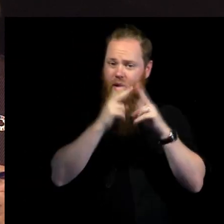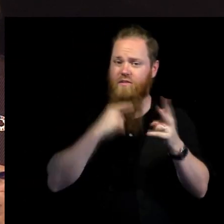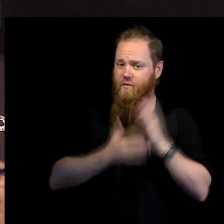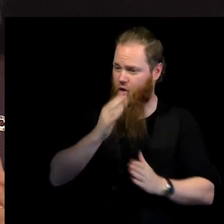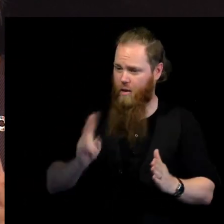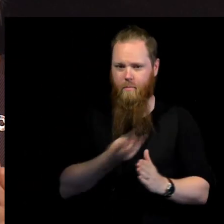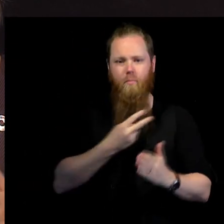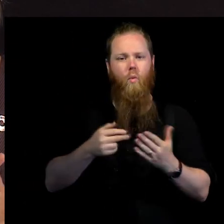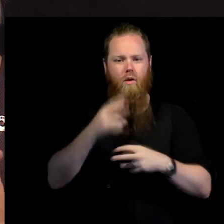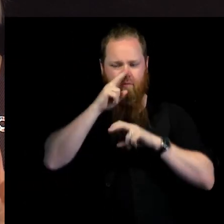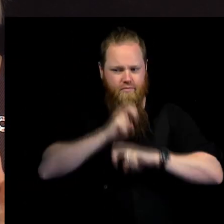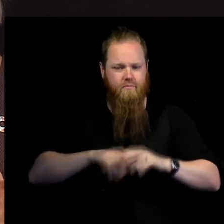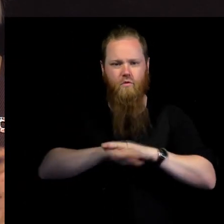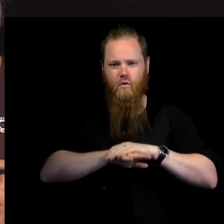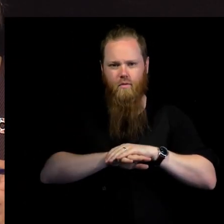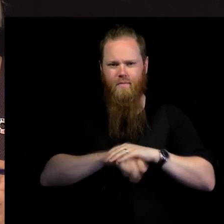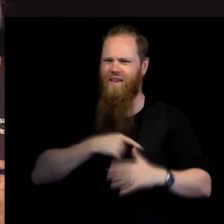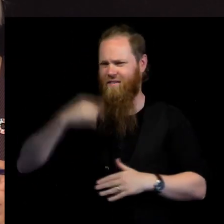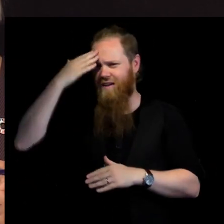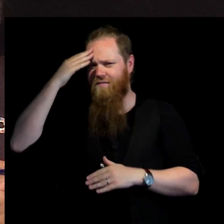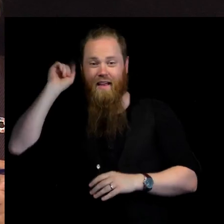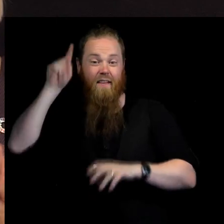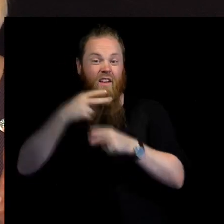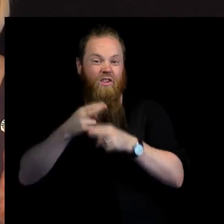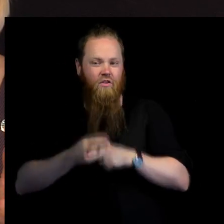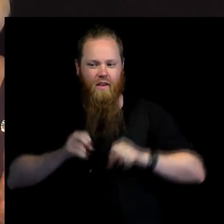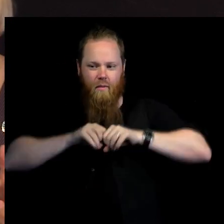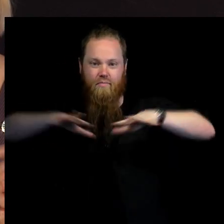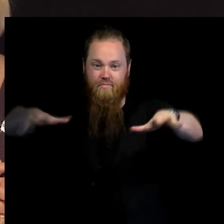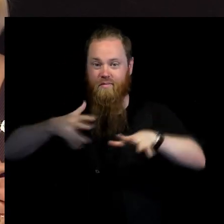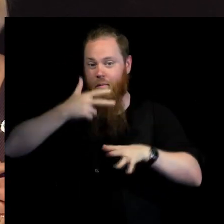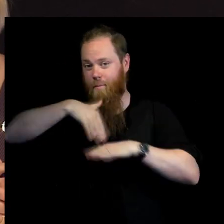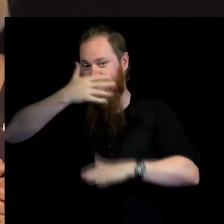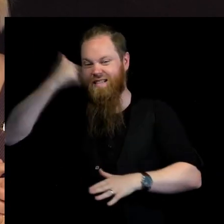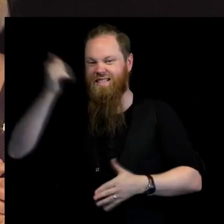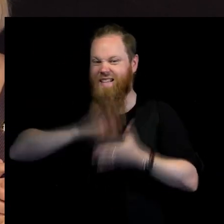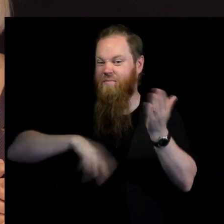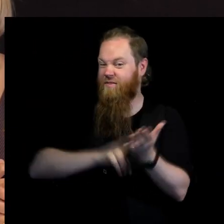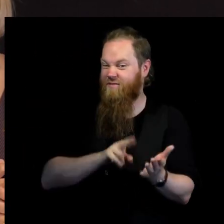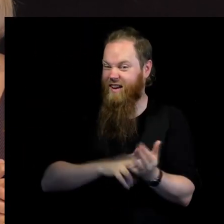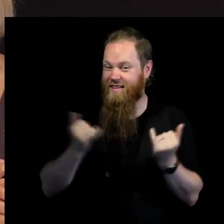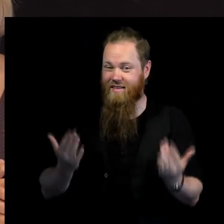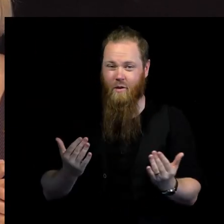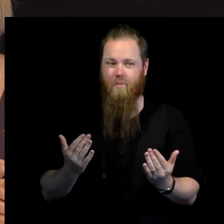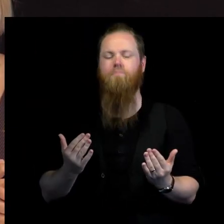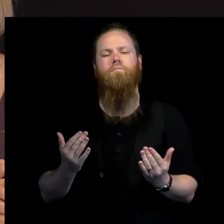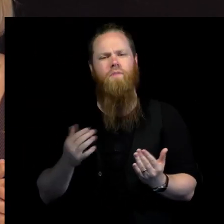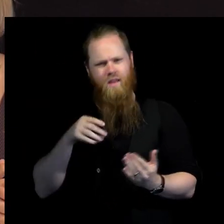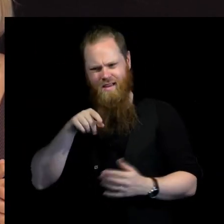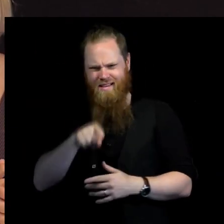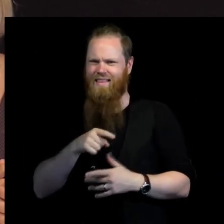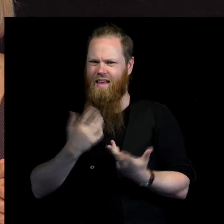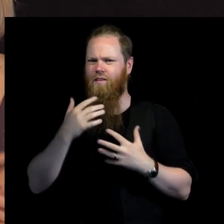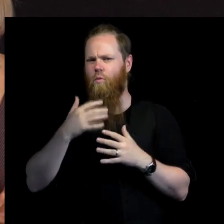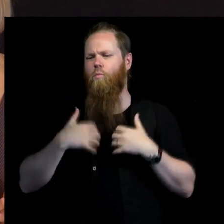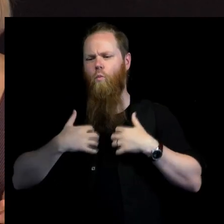Now we know also that fake news travel sometimes faster than facts in the world of today. And I think that that is also one of the concerns